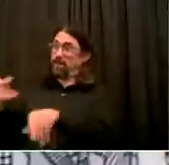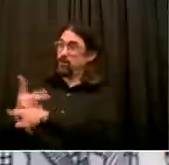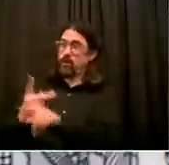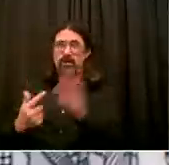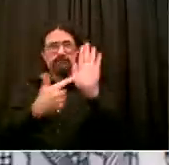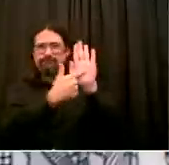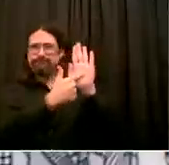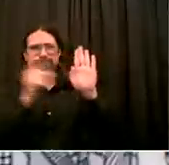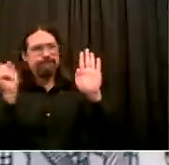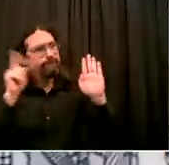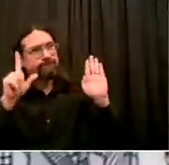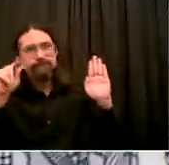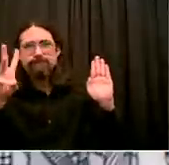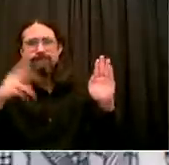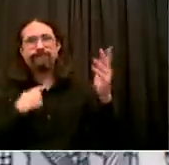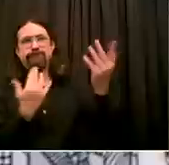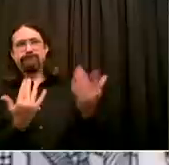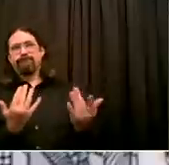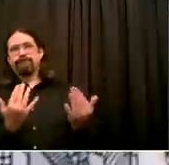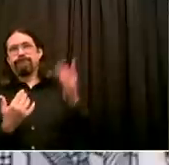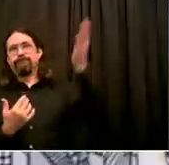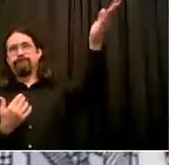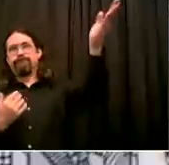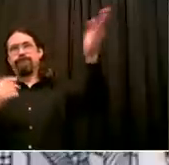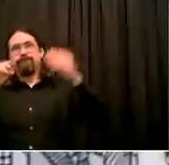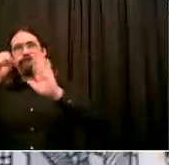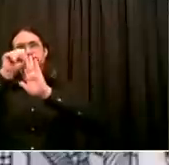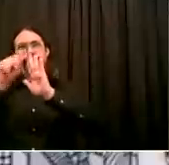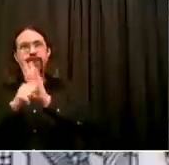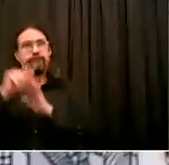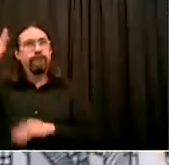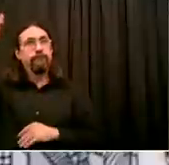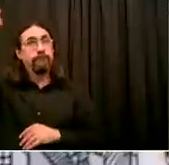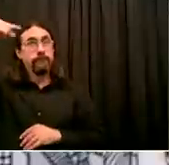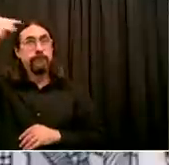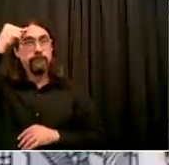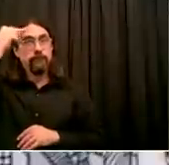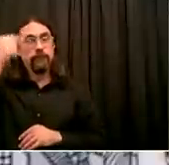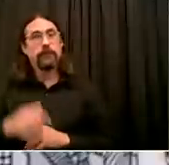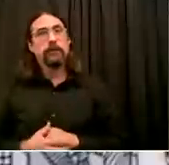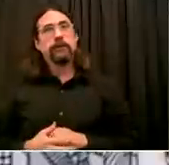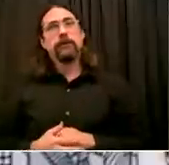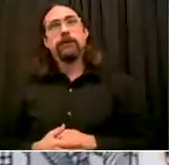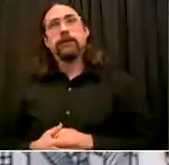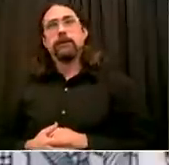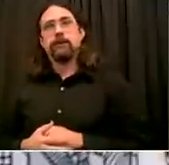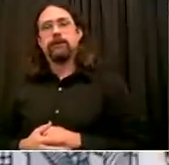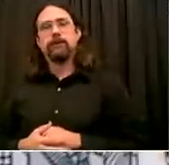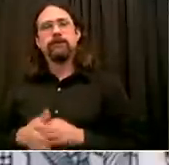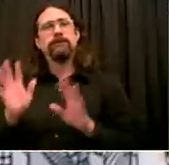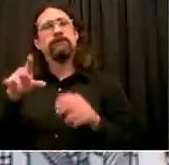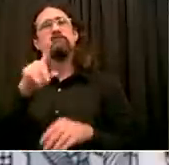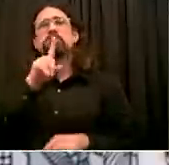second wave, addressing the recovery of the city. That's what everyone should be focused on. Go ahead.